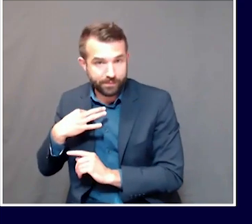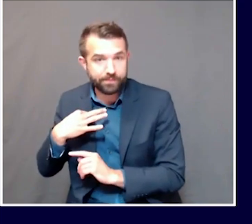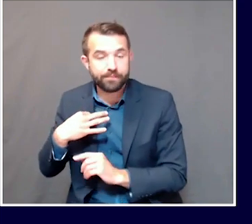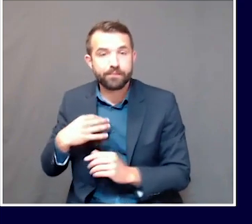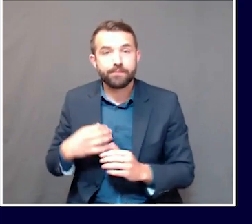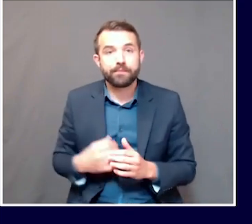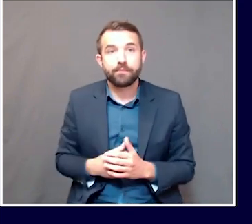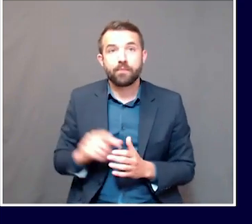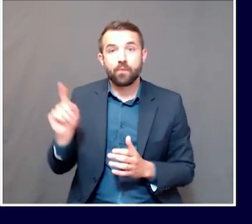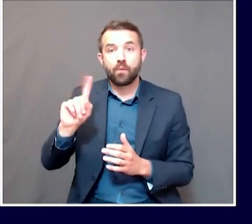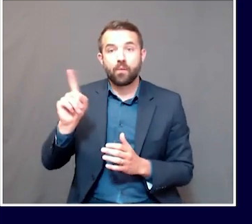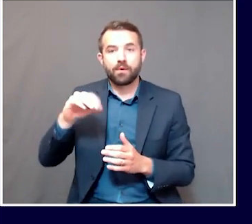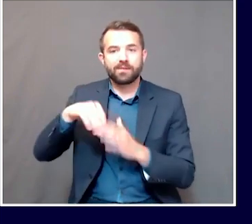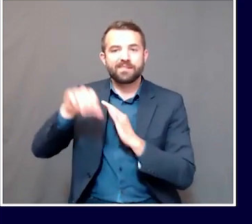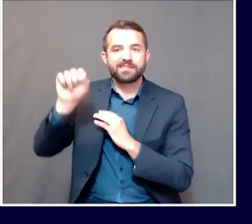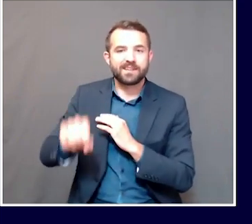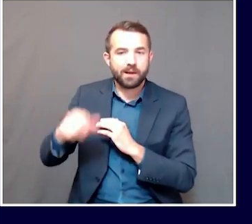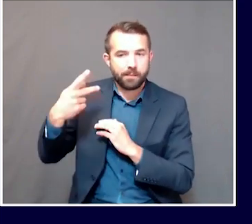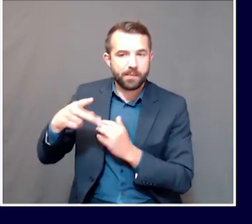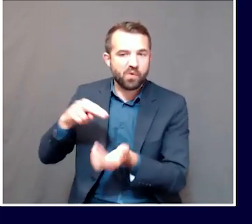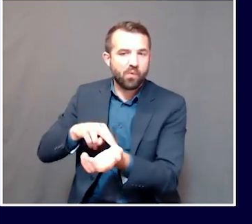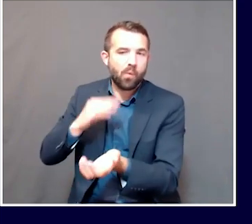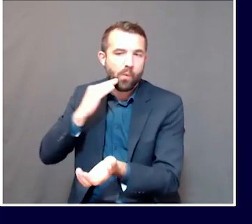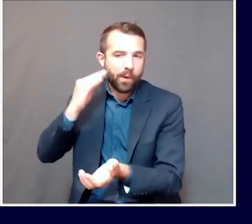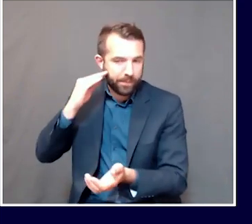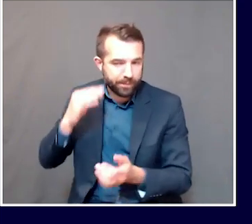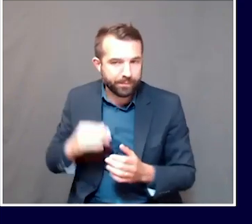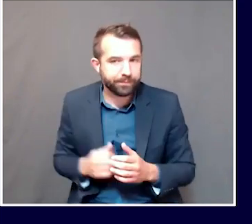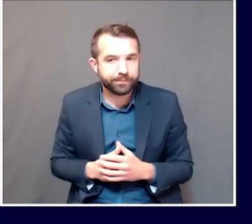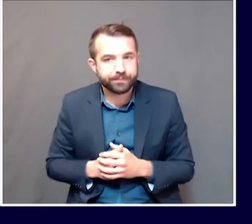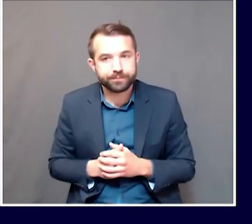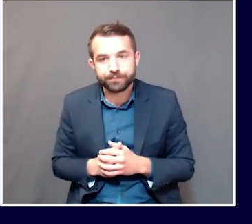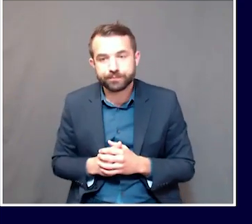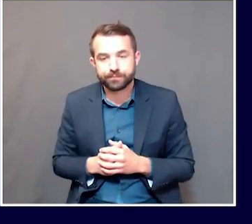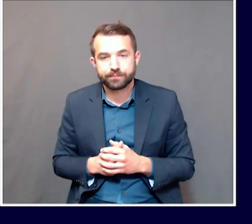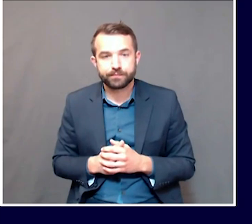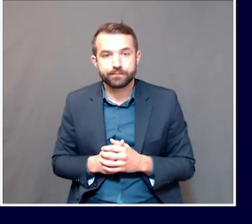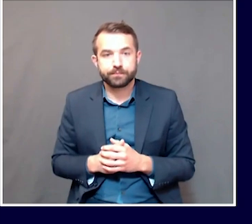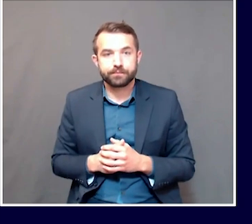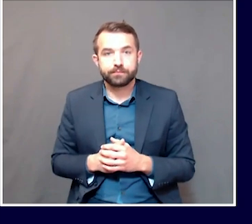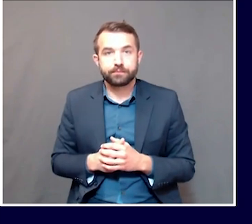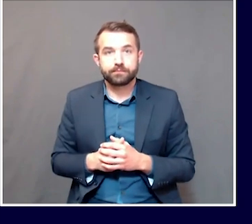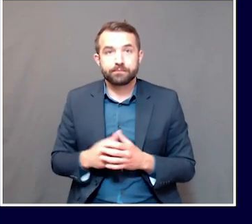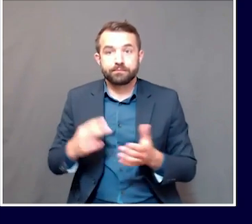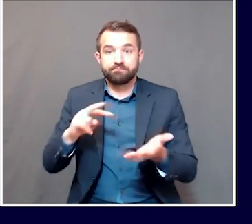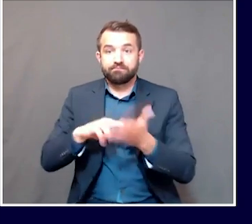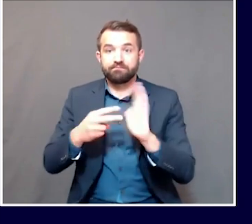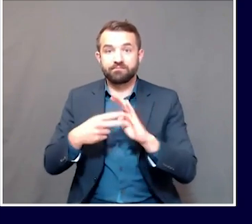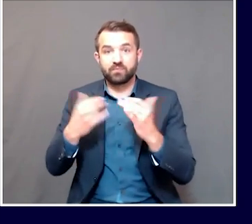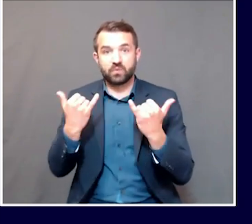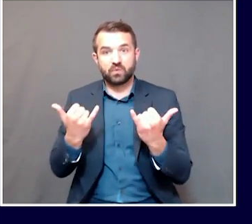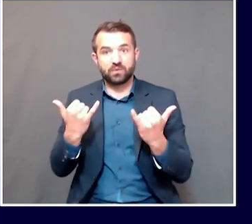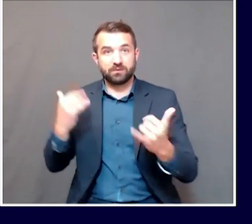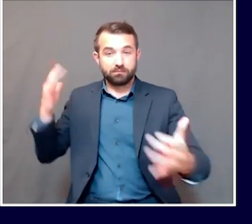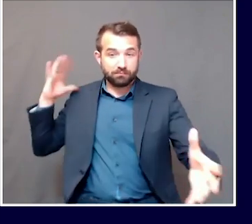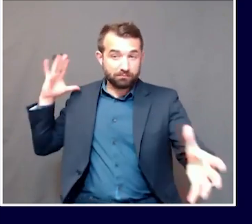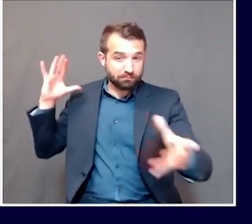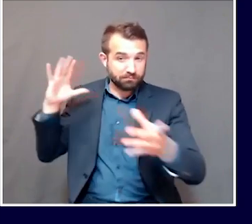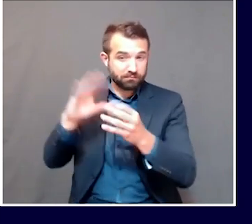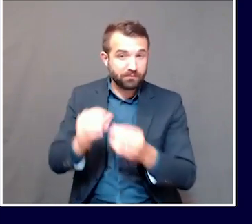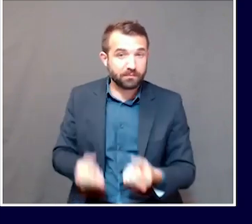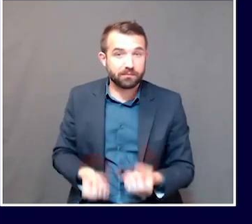Portland nursing home. By the end of today, this means that our colleagues at the Guard will have fit tested 2